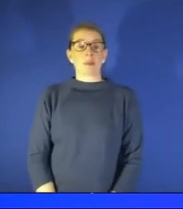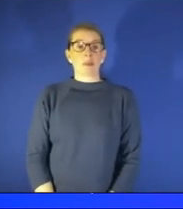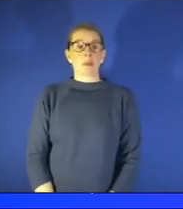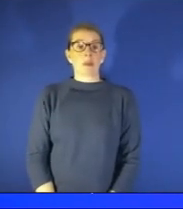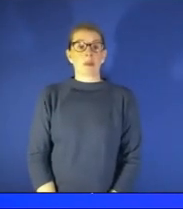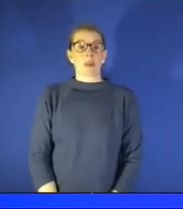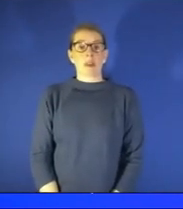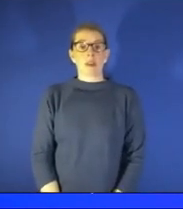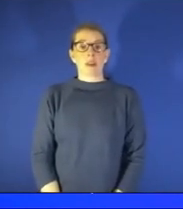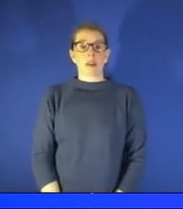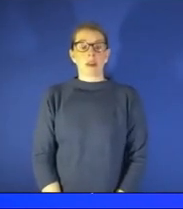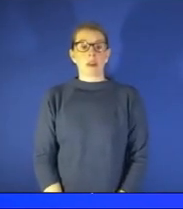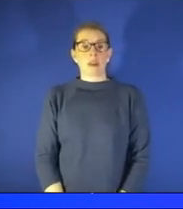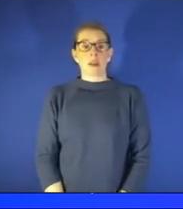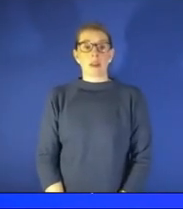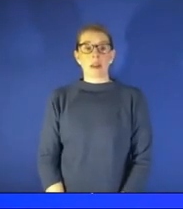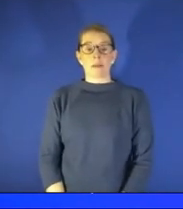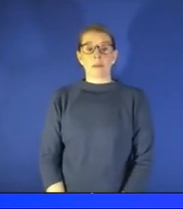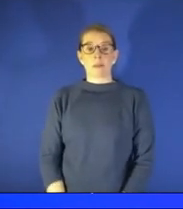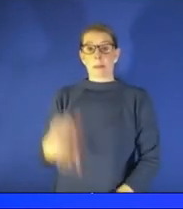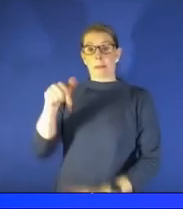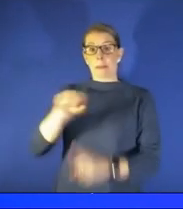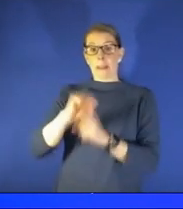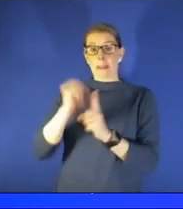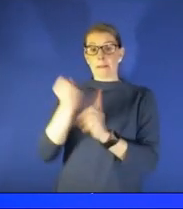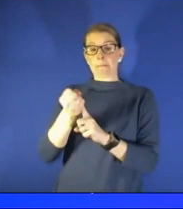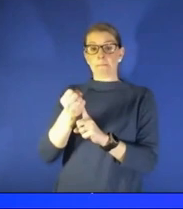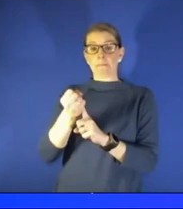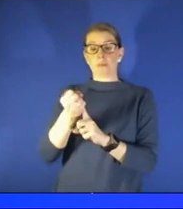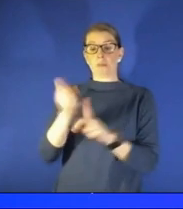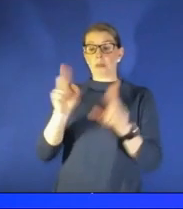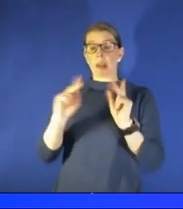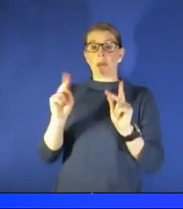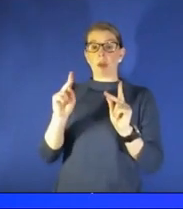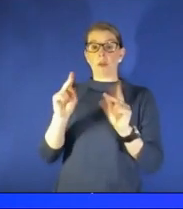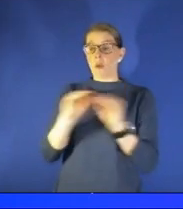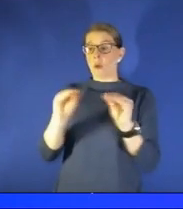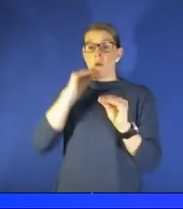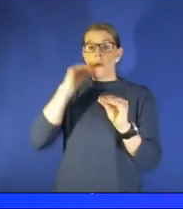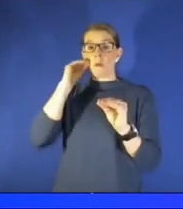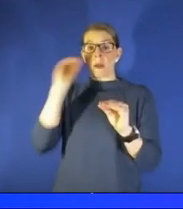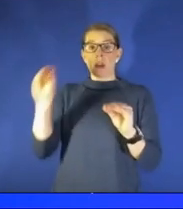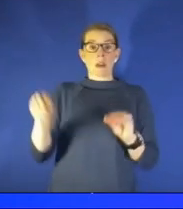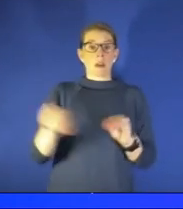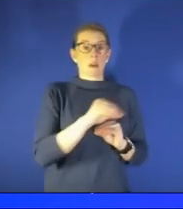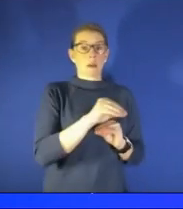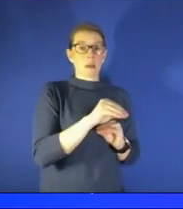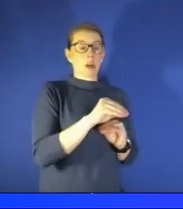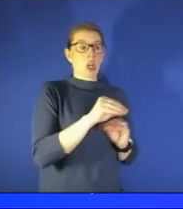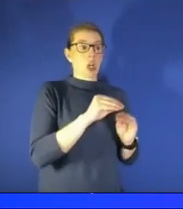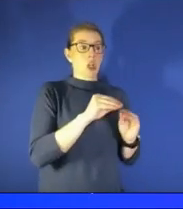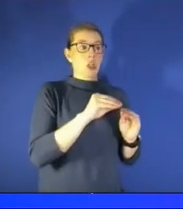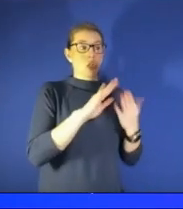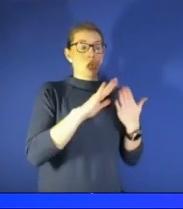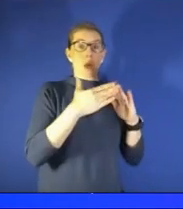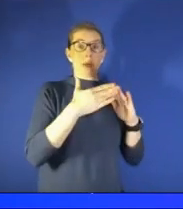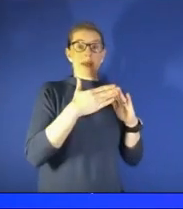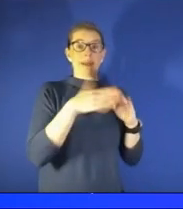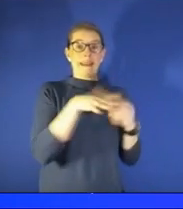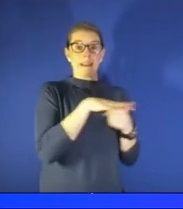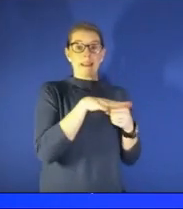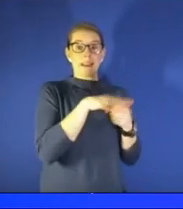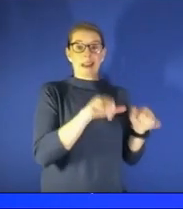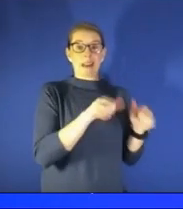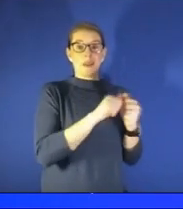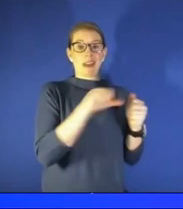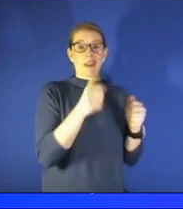seeing a lot of uh these displaced people going to urban areas where they're able to stay with other people uh but we don't know what long term this is going